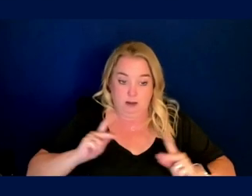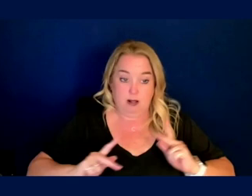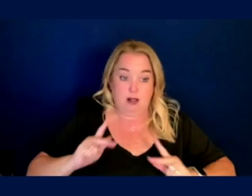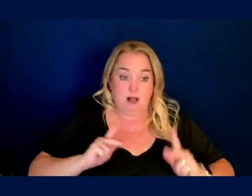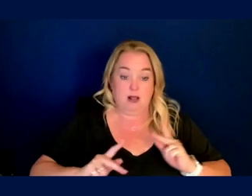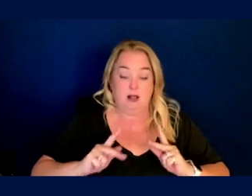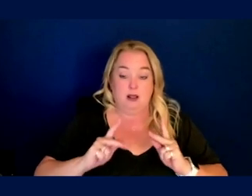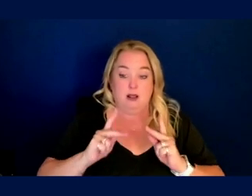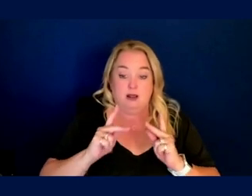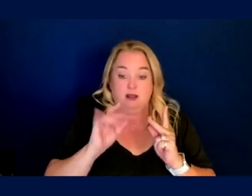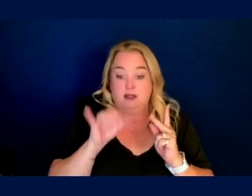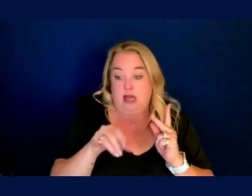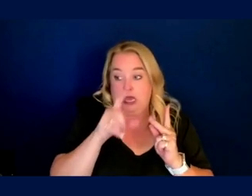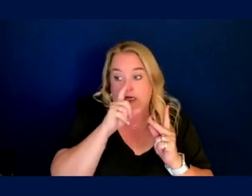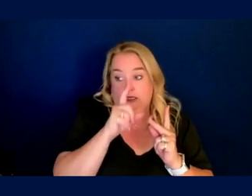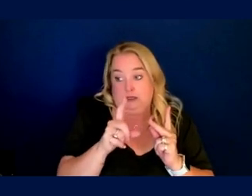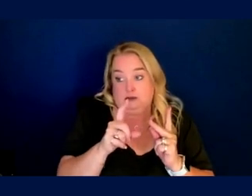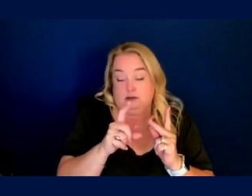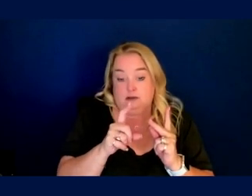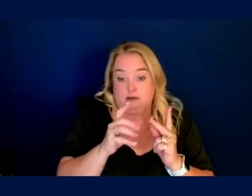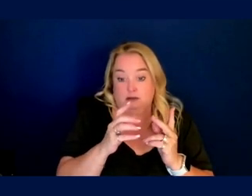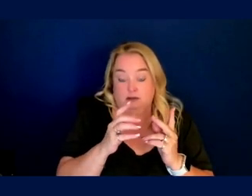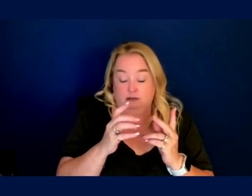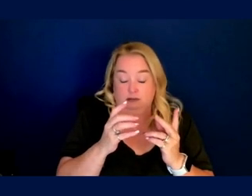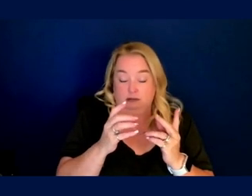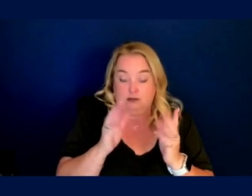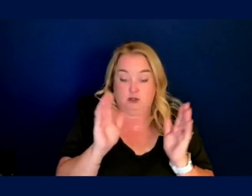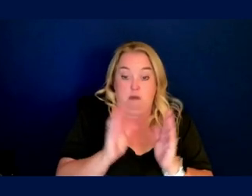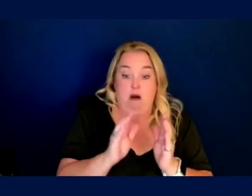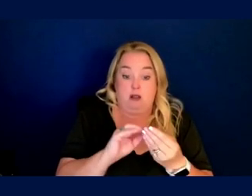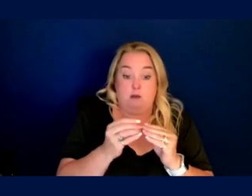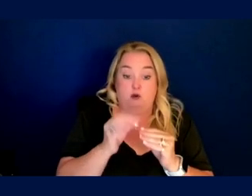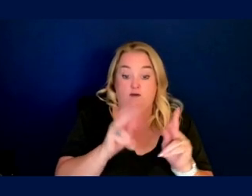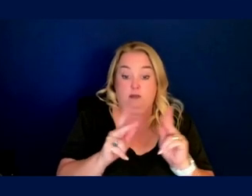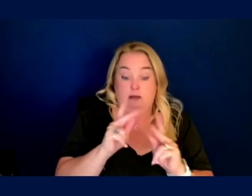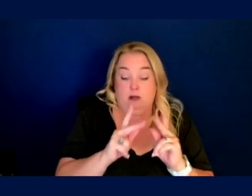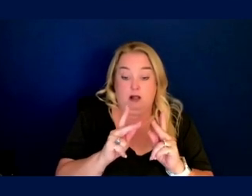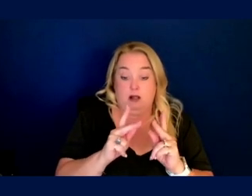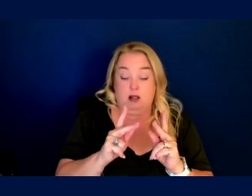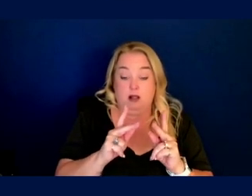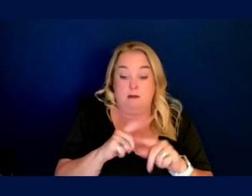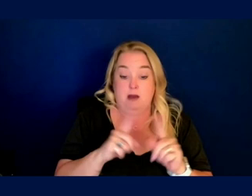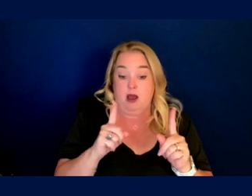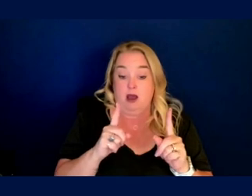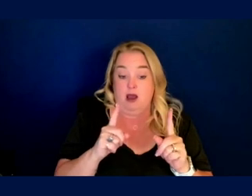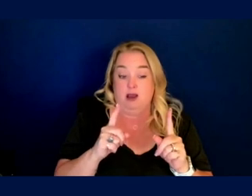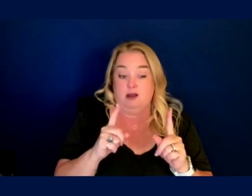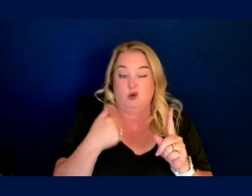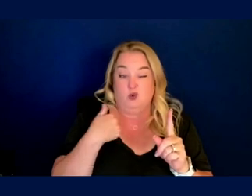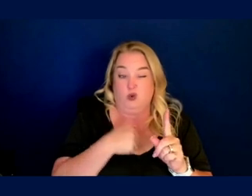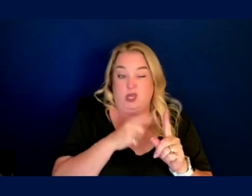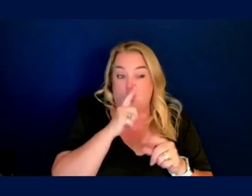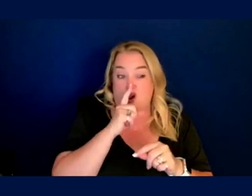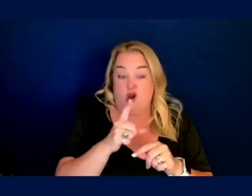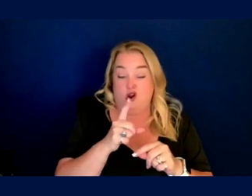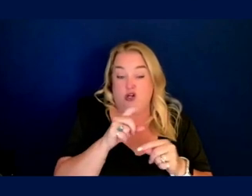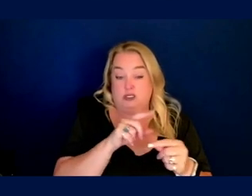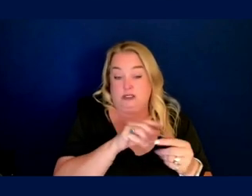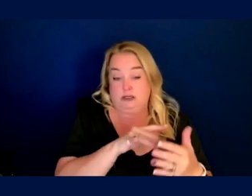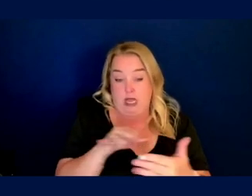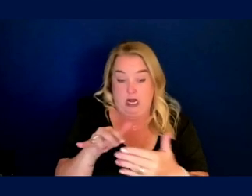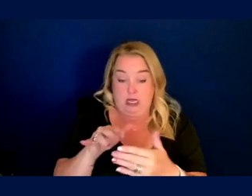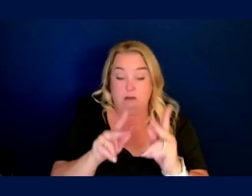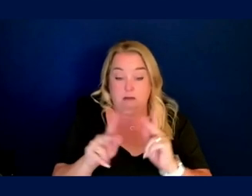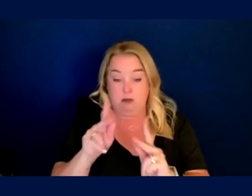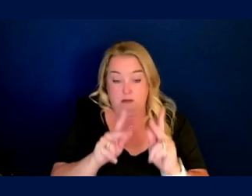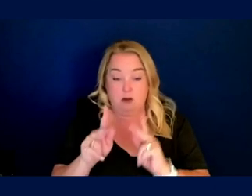Happens to be a small number of people in an extreme environment for now. But in the big picture, what we're really doing is studying humans. So